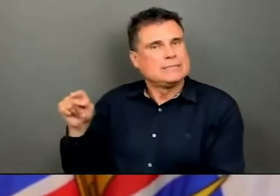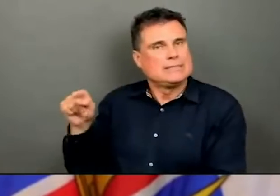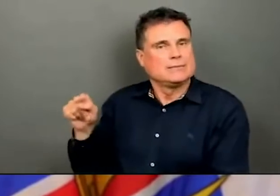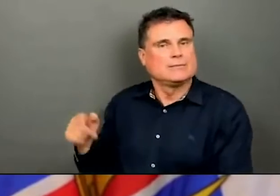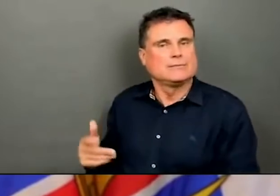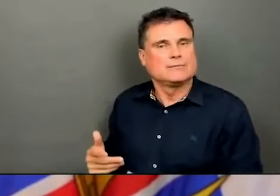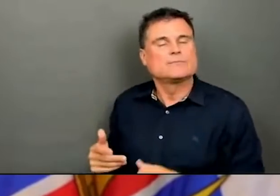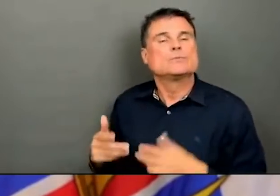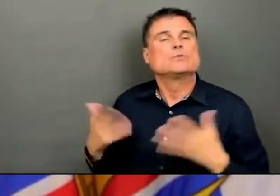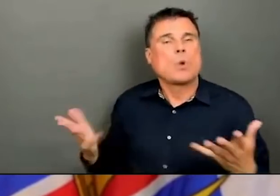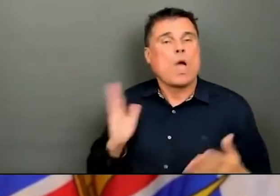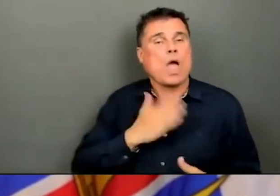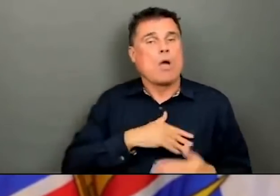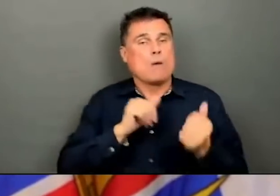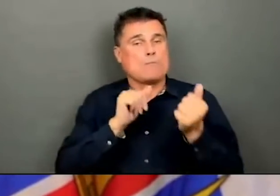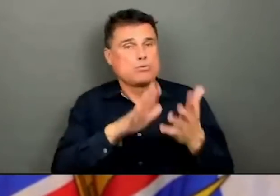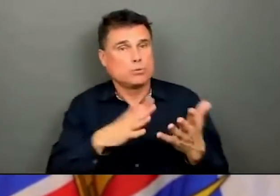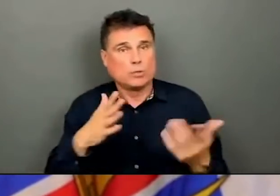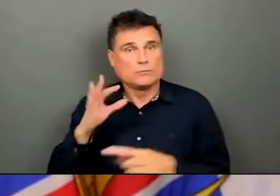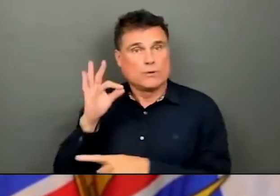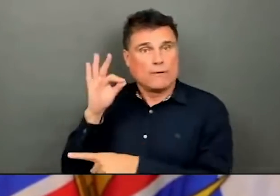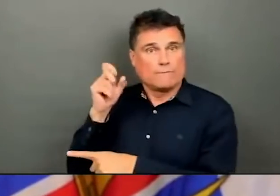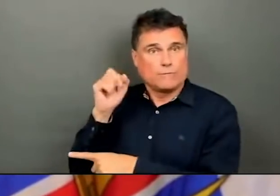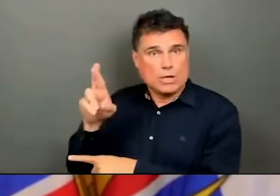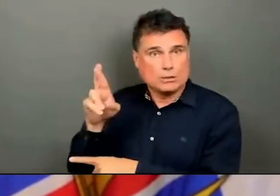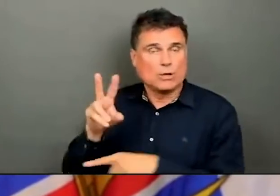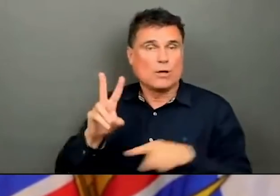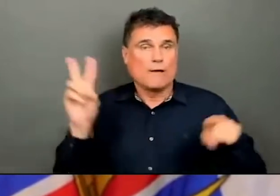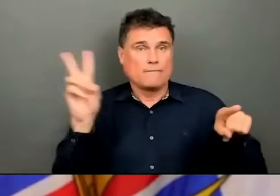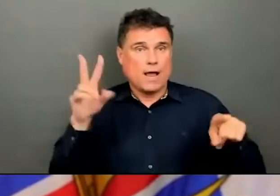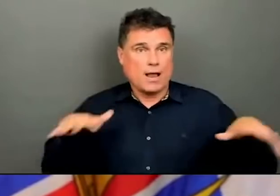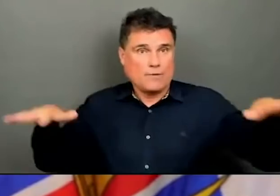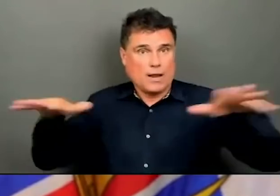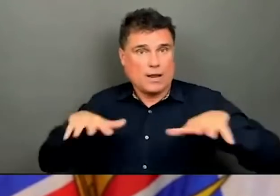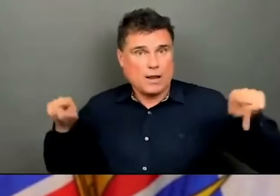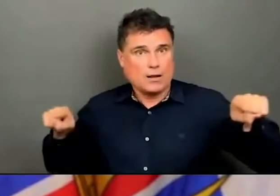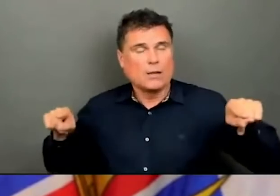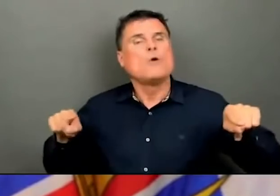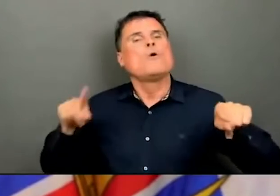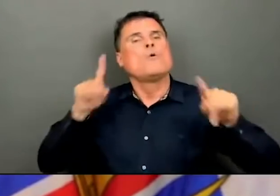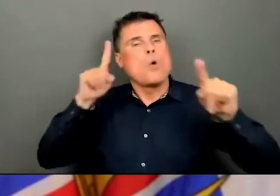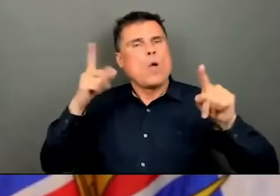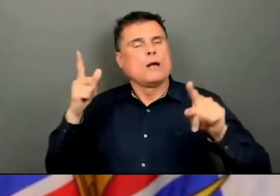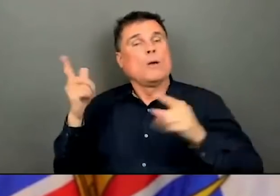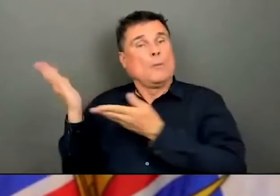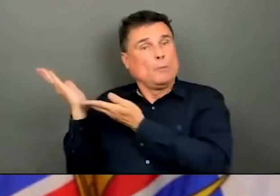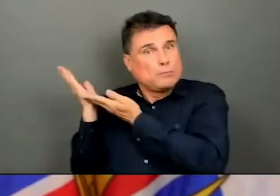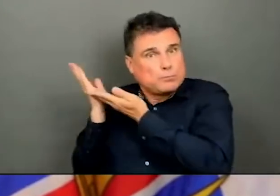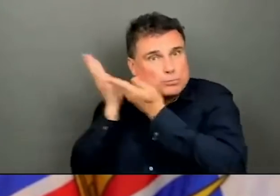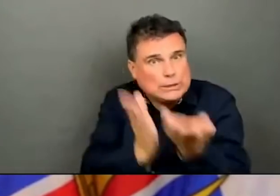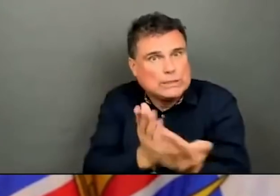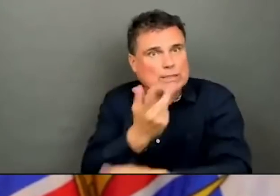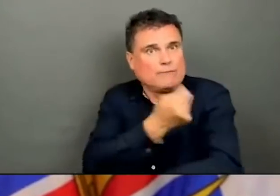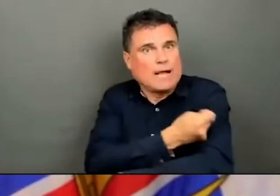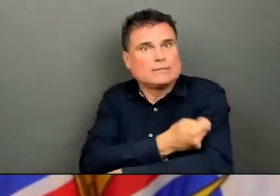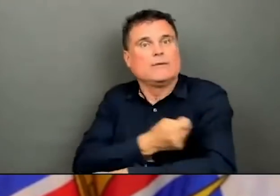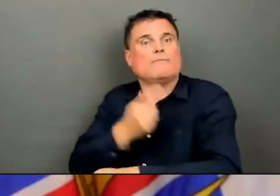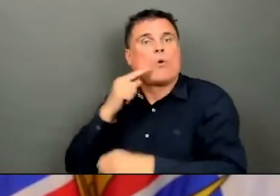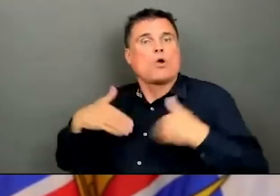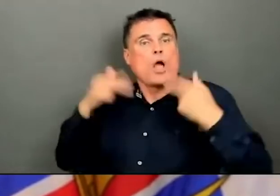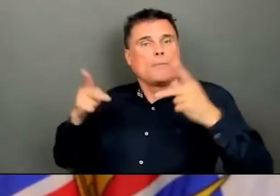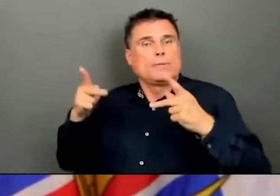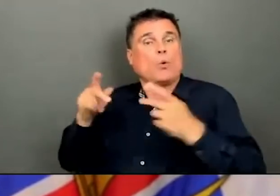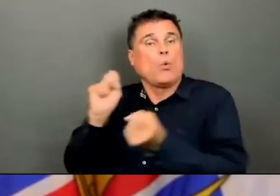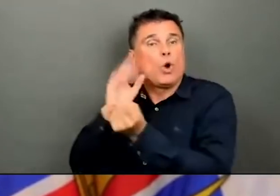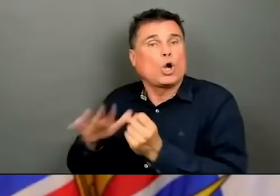and group. And make sure that we were vaccine available to younger workers who needed to go into work and